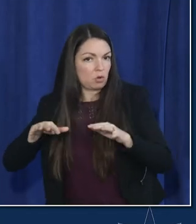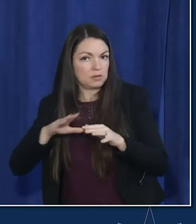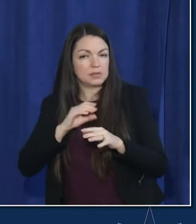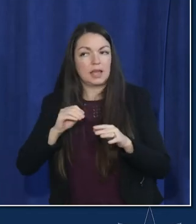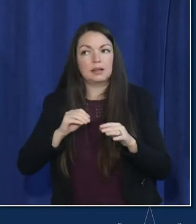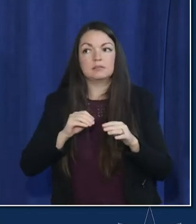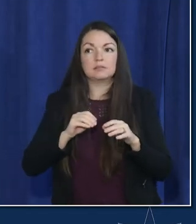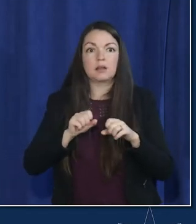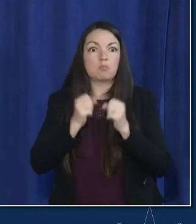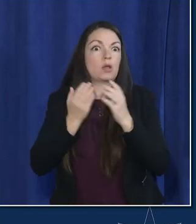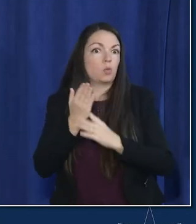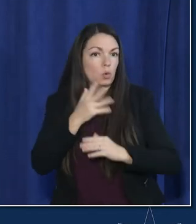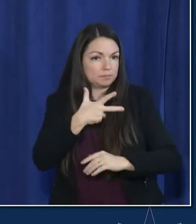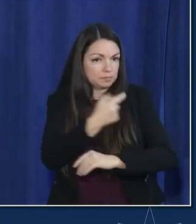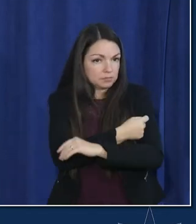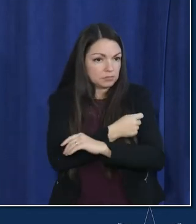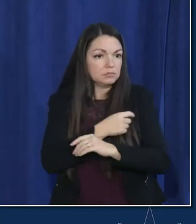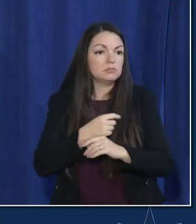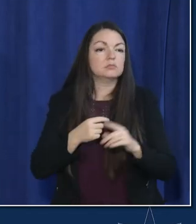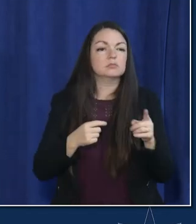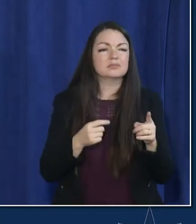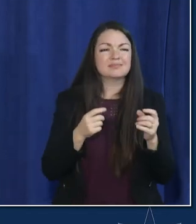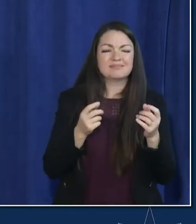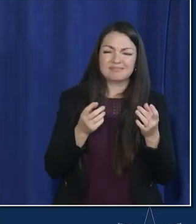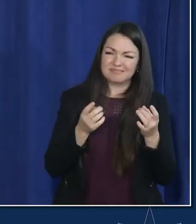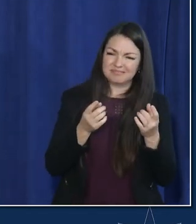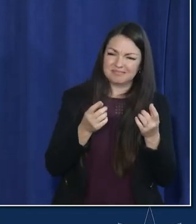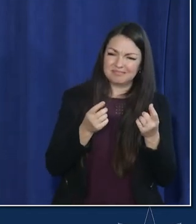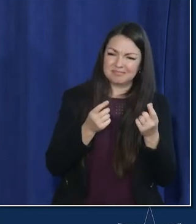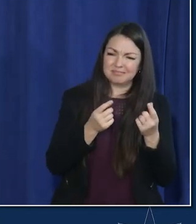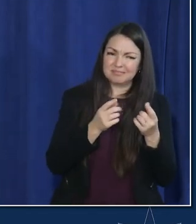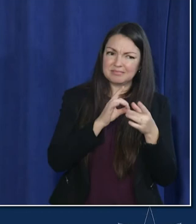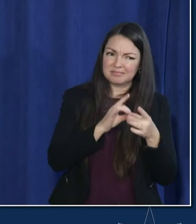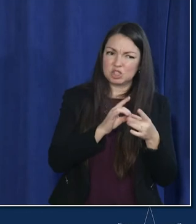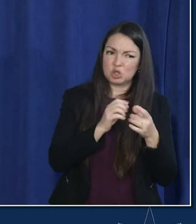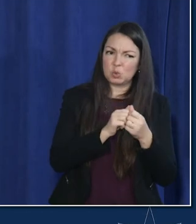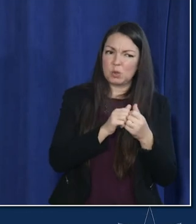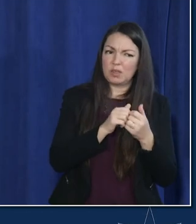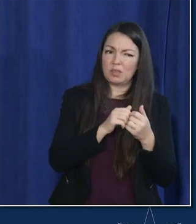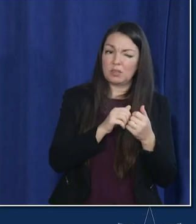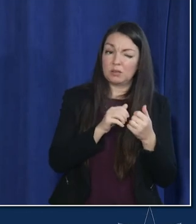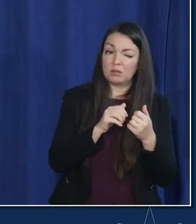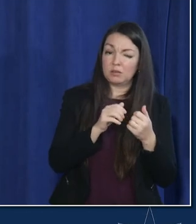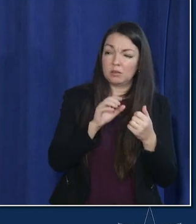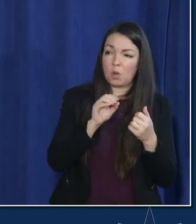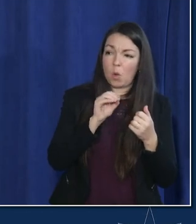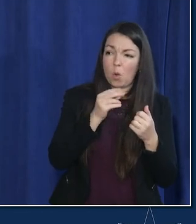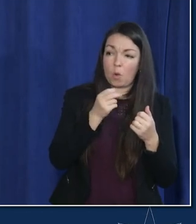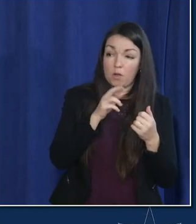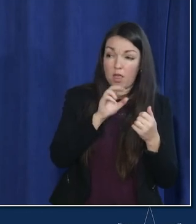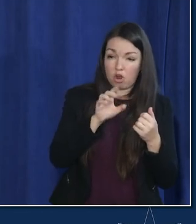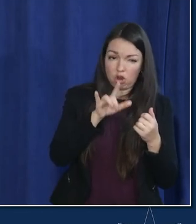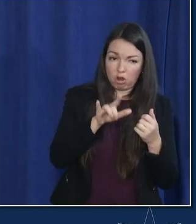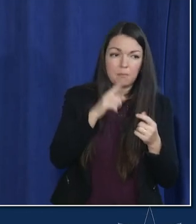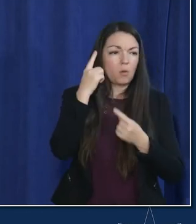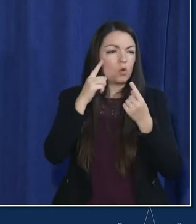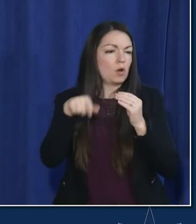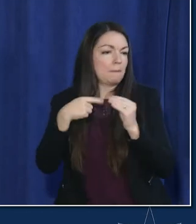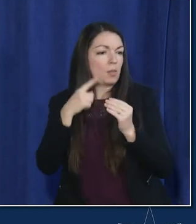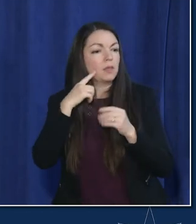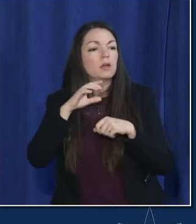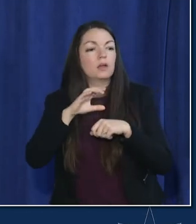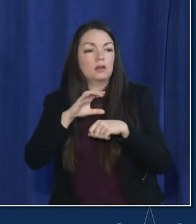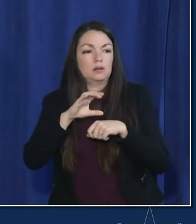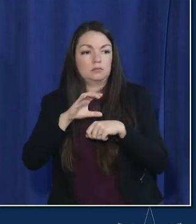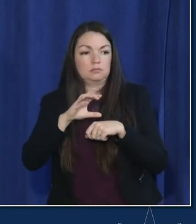uh well i had a lot of stuff about it here i was wondering how much the sequencing in chicago and illinois i know your chicago